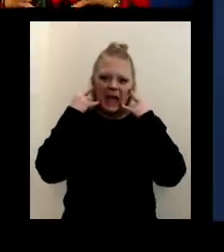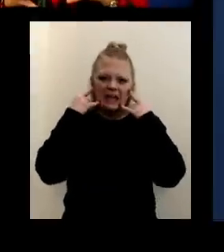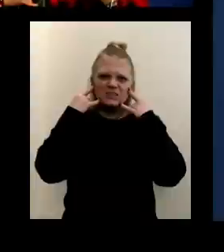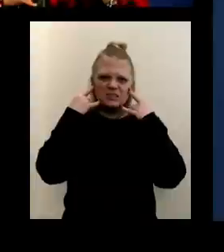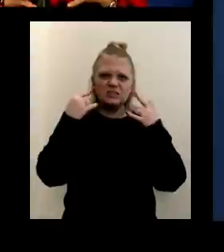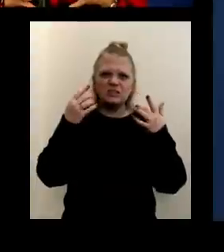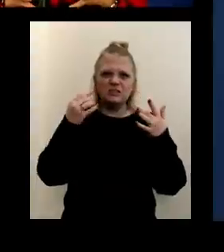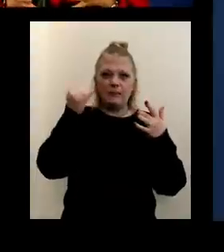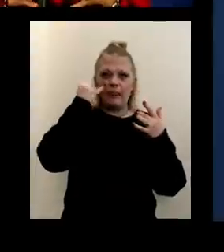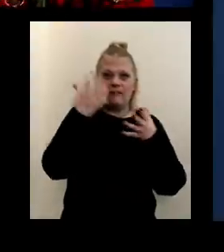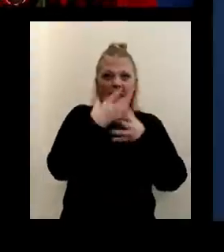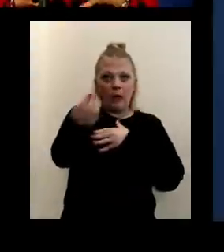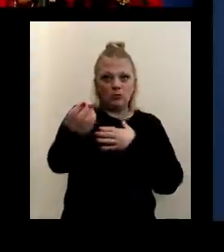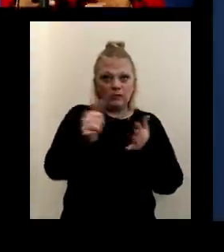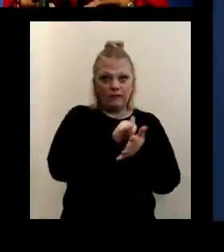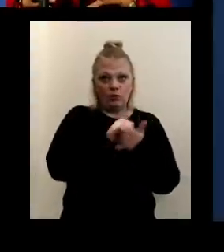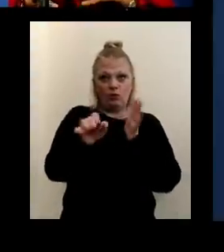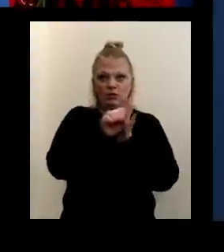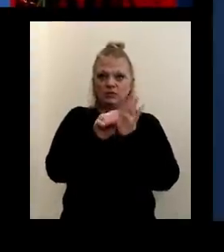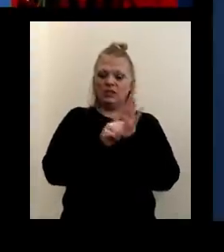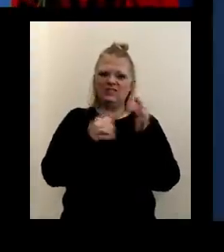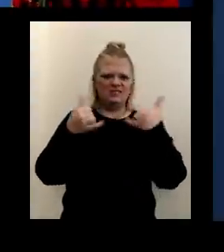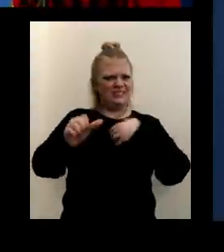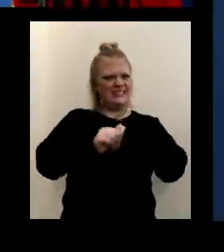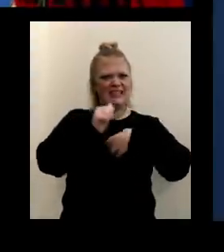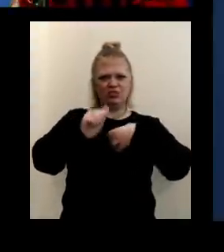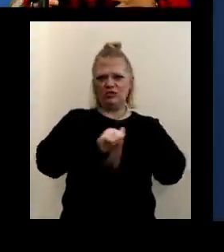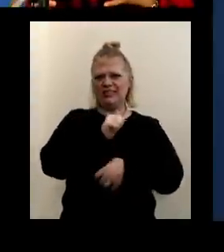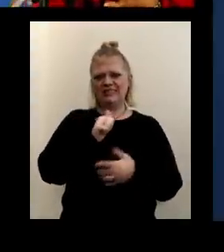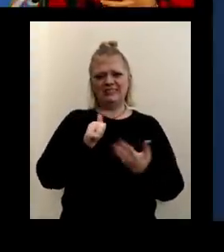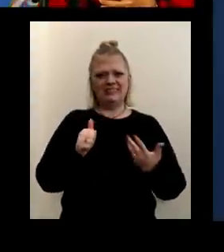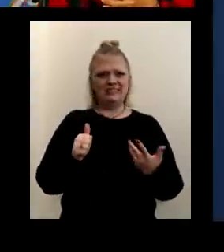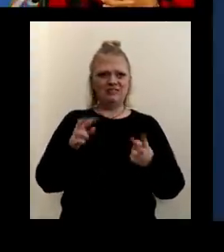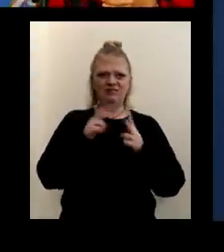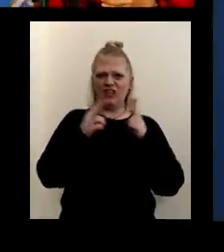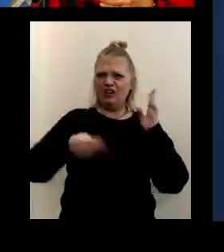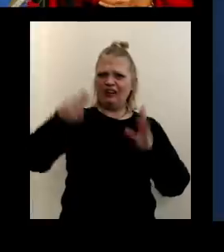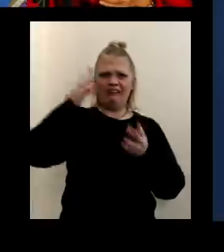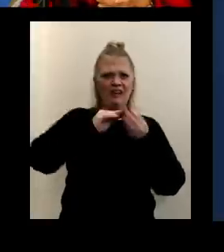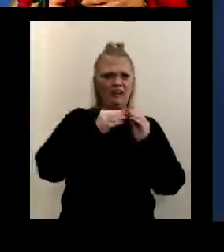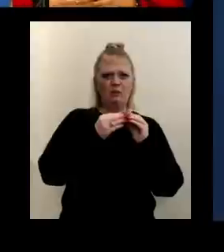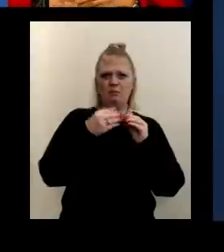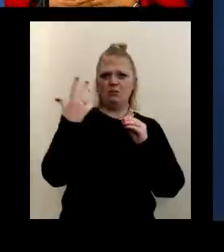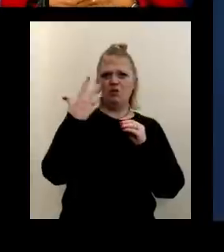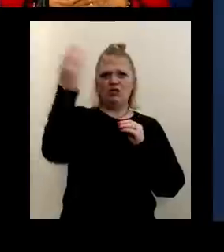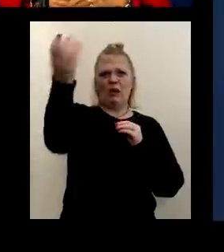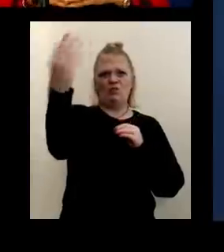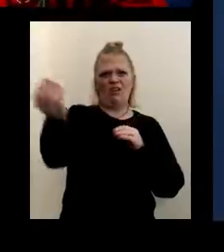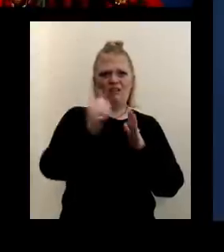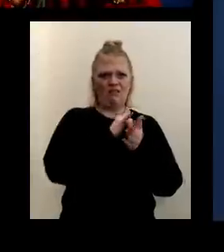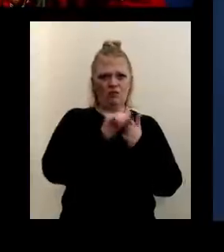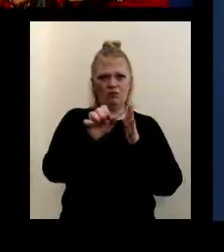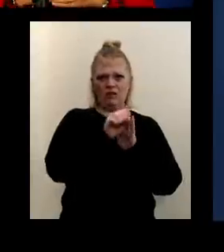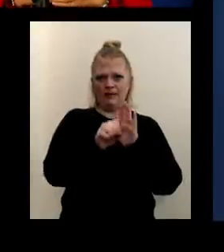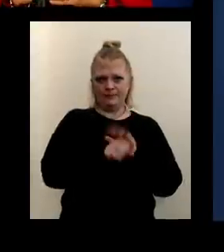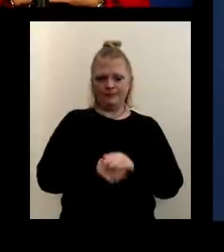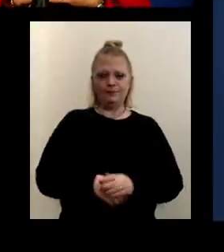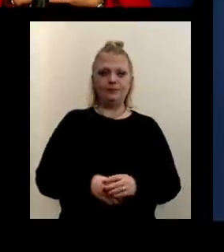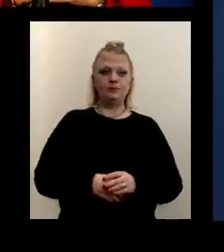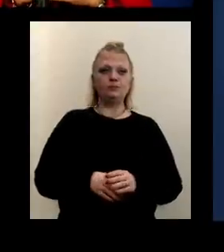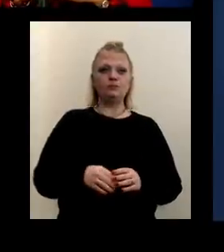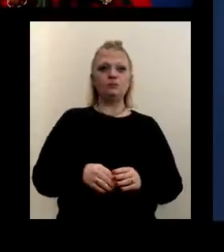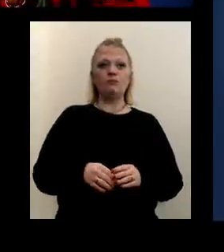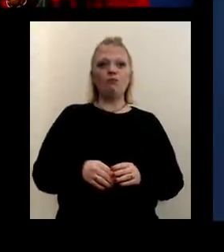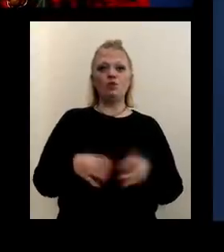traveling outside of New York State is still dangerous. There's still very high numbers outside of New York State. So Erie County Health